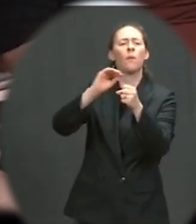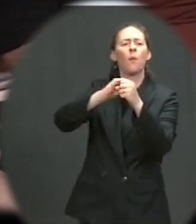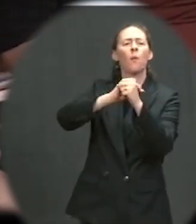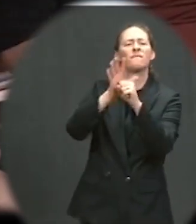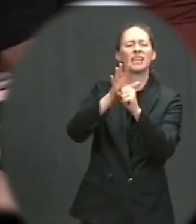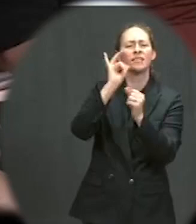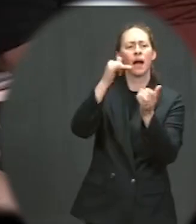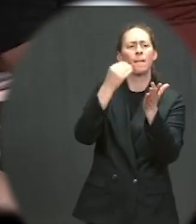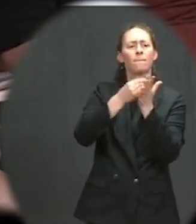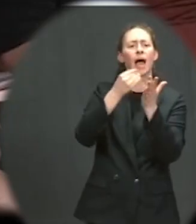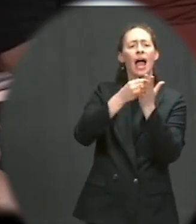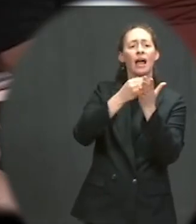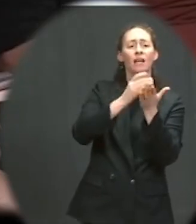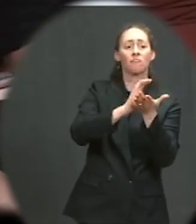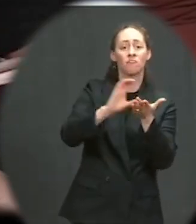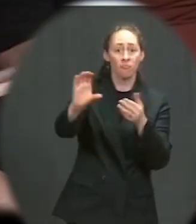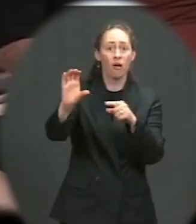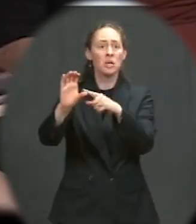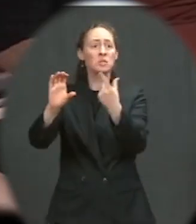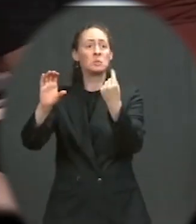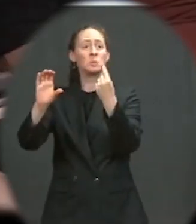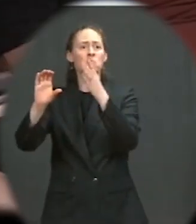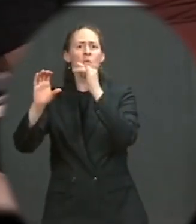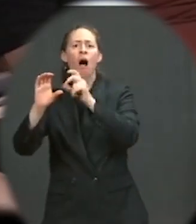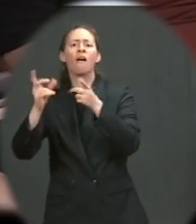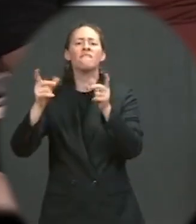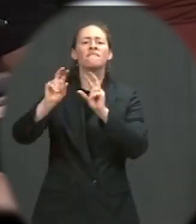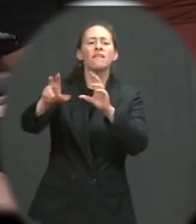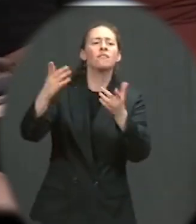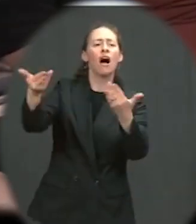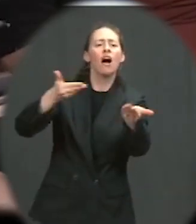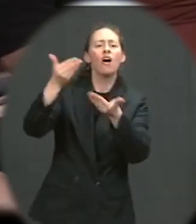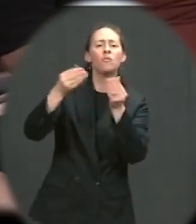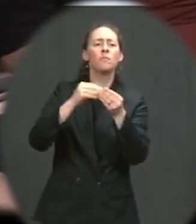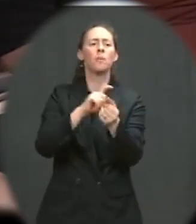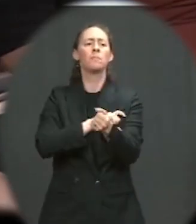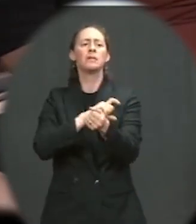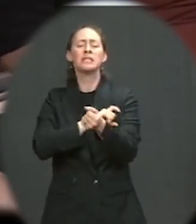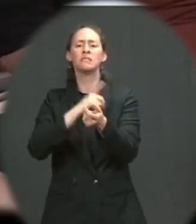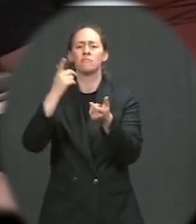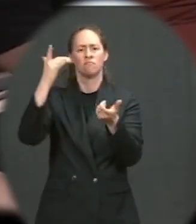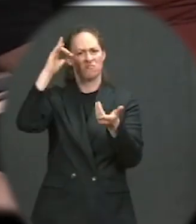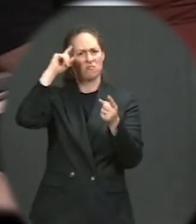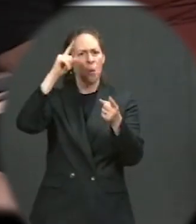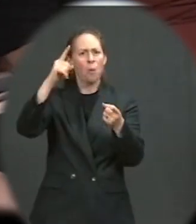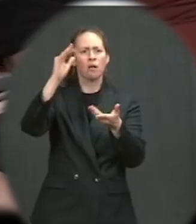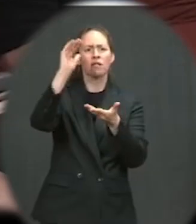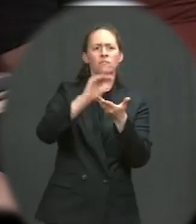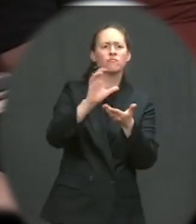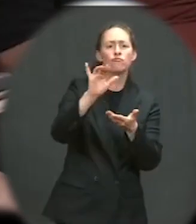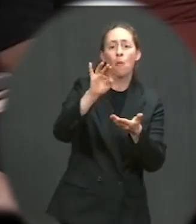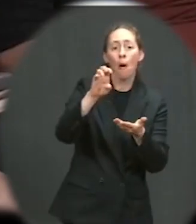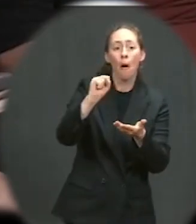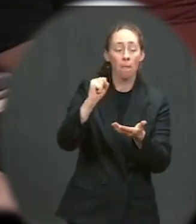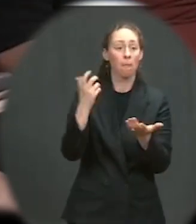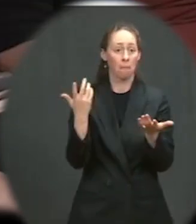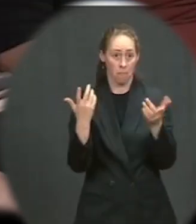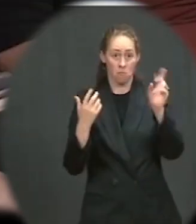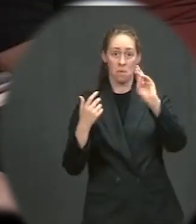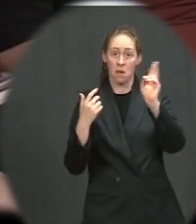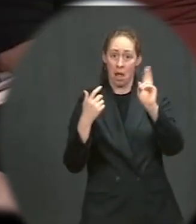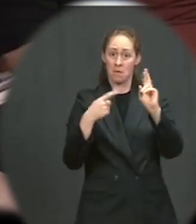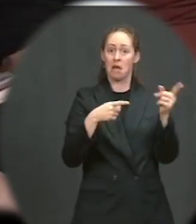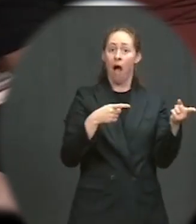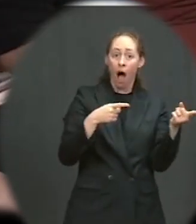police officers, invest in other areas to combat this rising crime. But when Republicans pitched that idea to try and pay for some of an